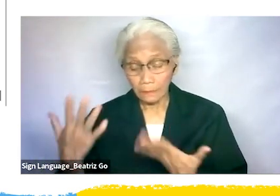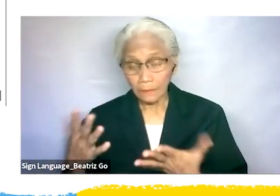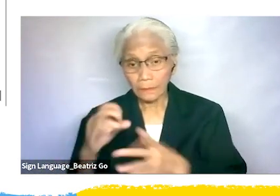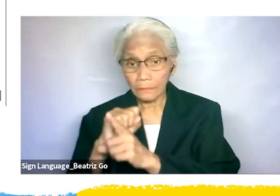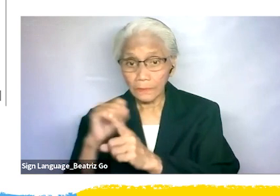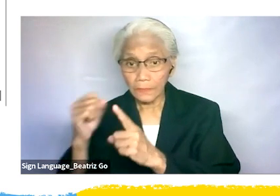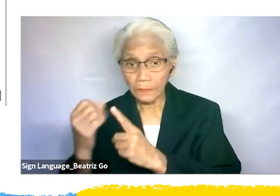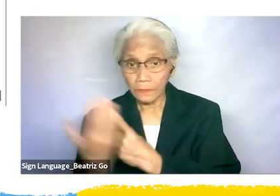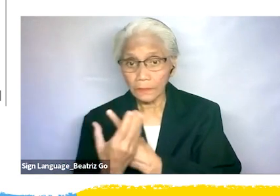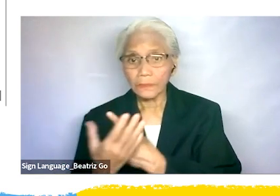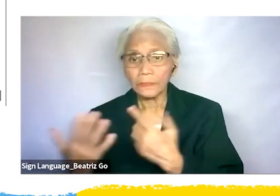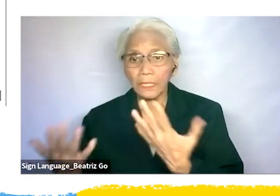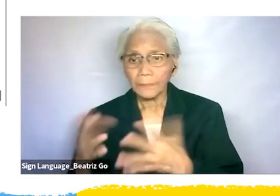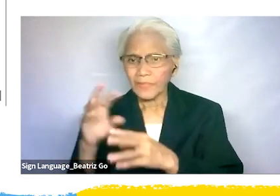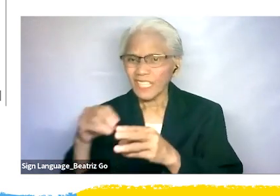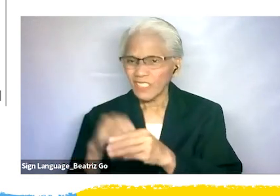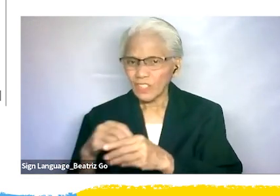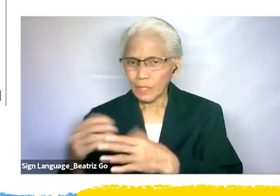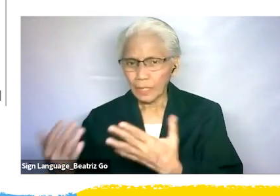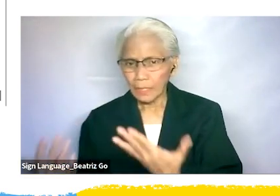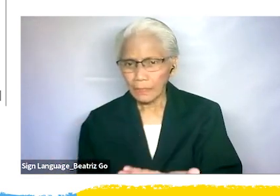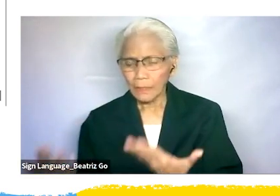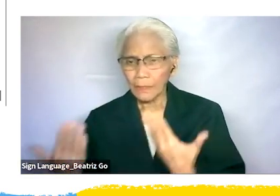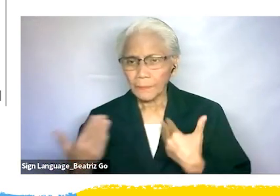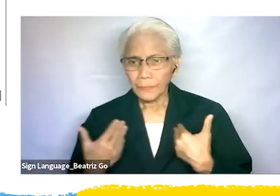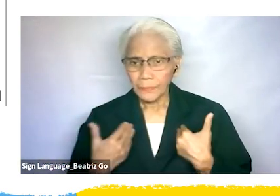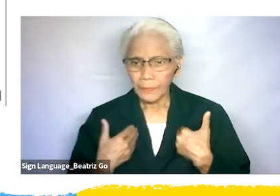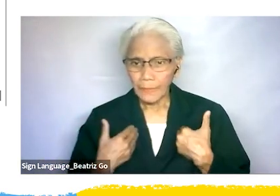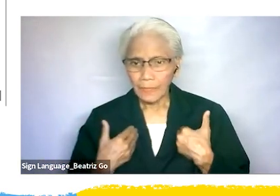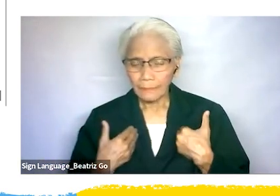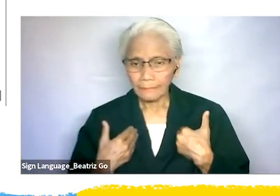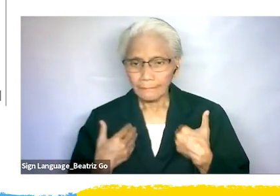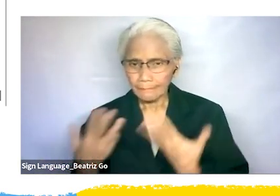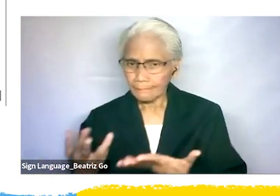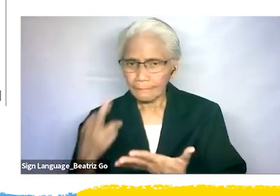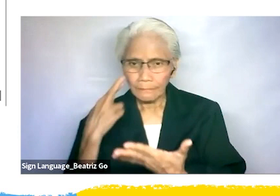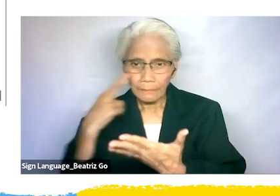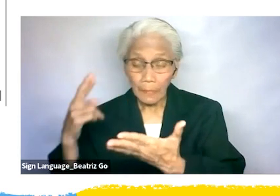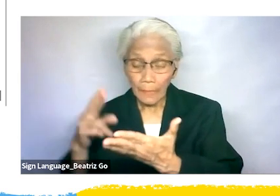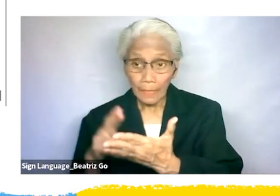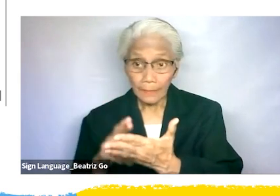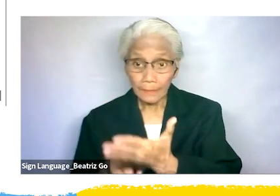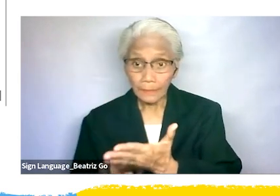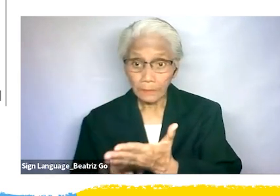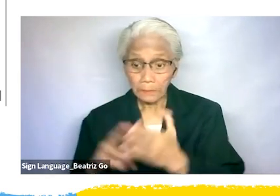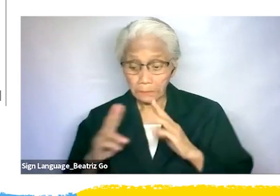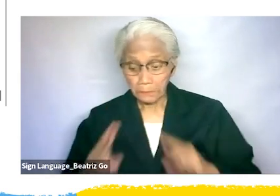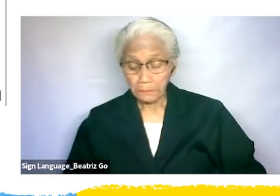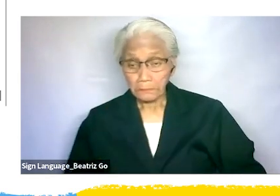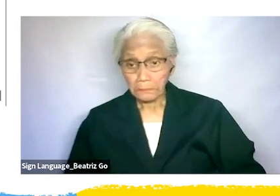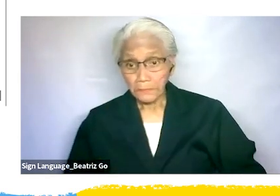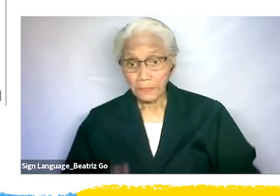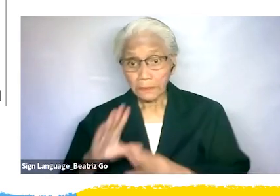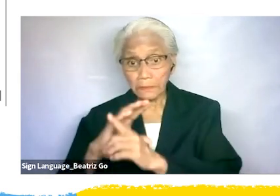NHRCT will prepare an annual report on Thailand's human rights conditions, including recommendations